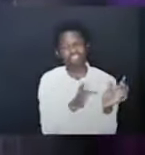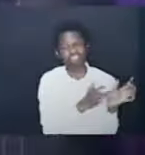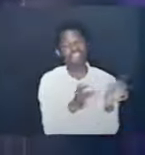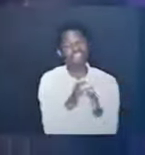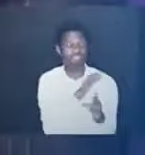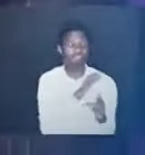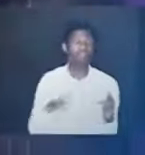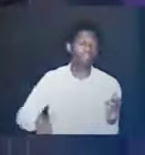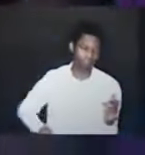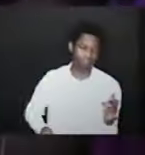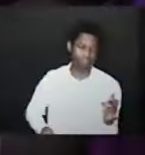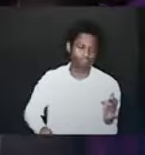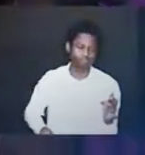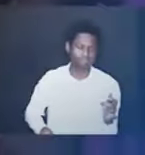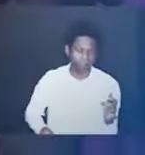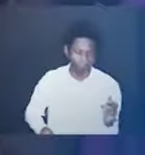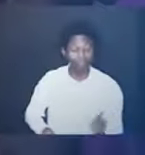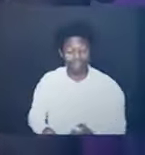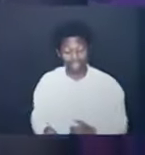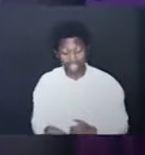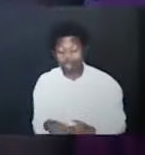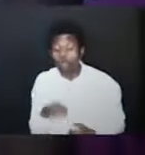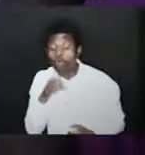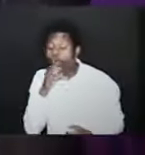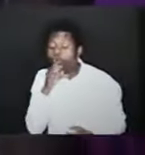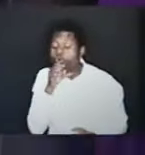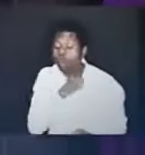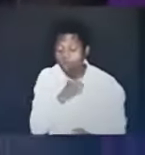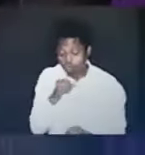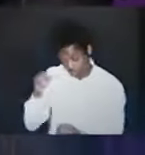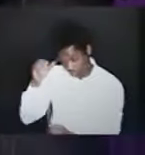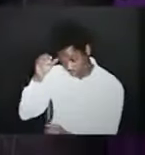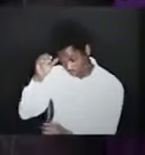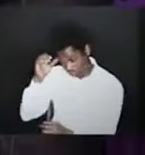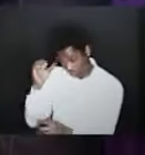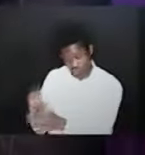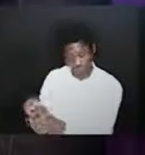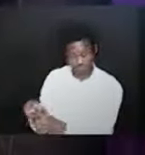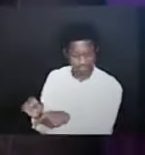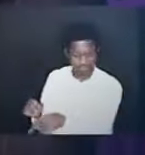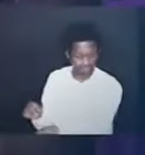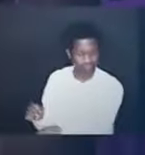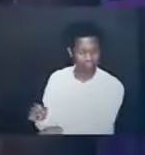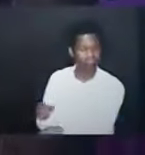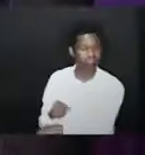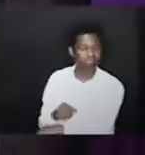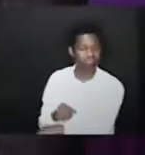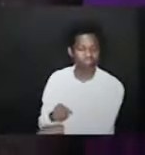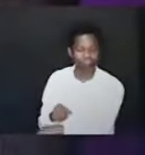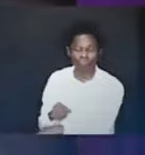new covenant mediated by christ and